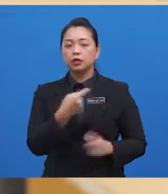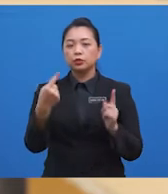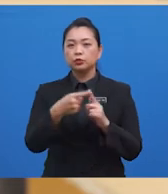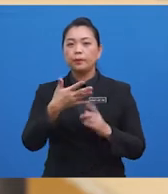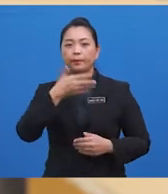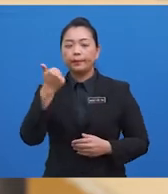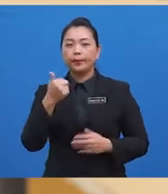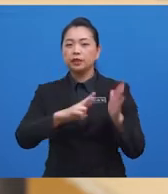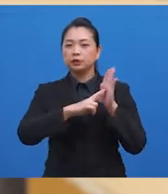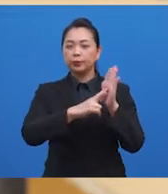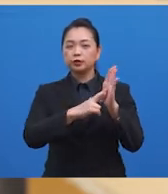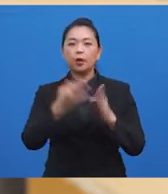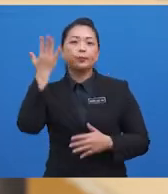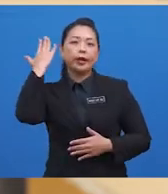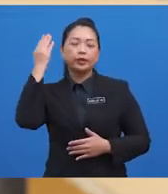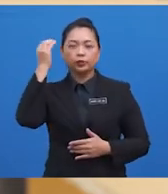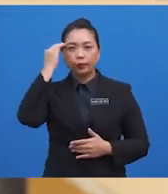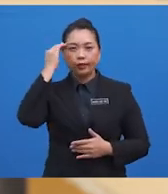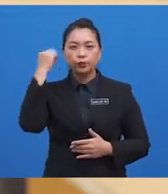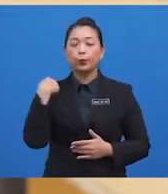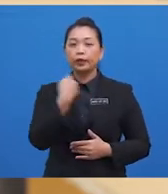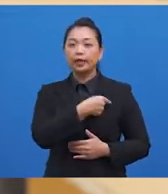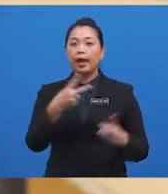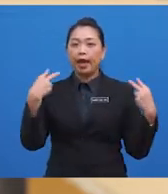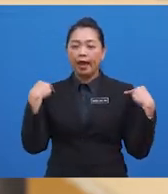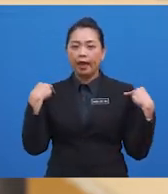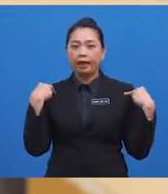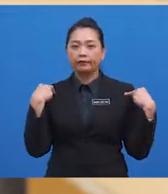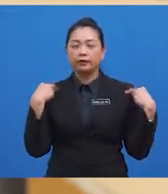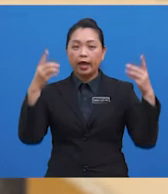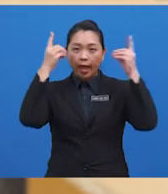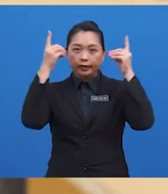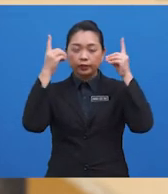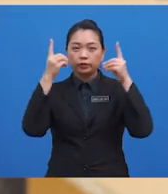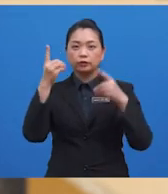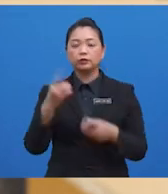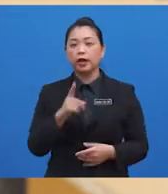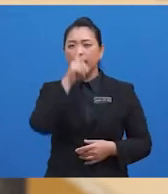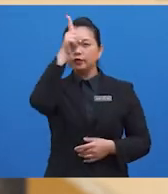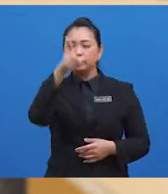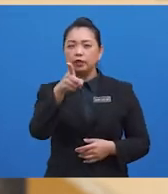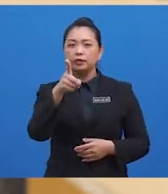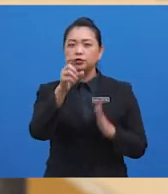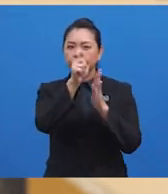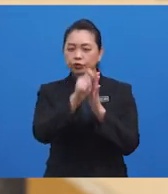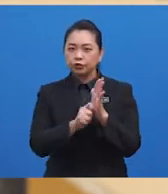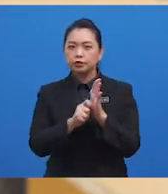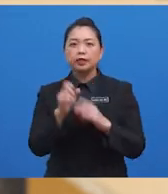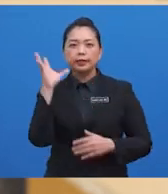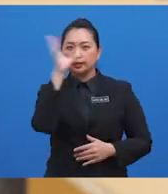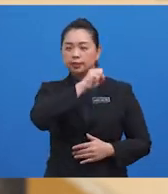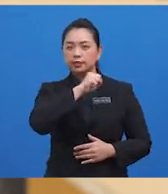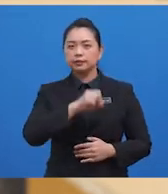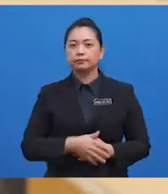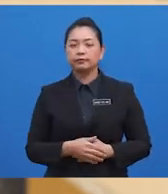presented and the prior knowledge we have in order to make educated and intelligent guesses about the content